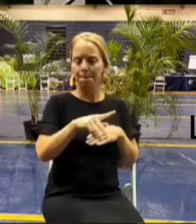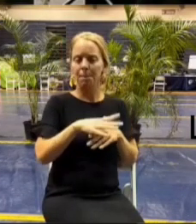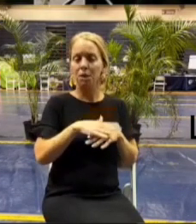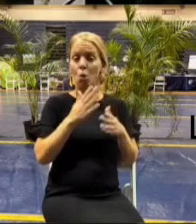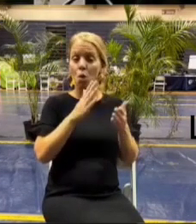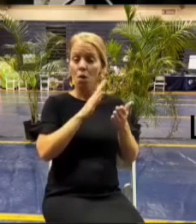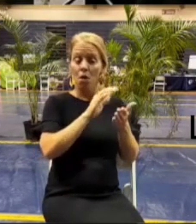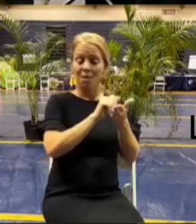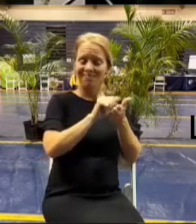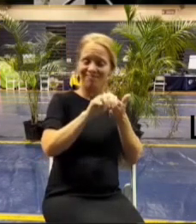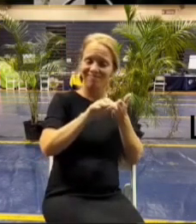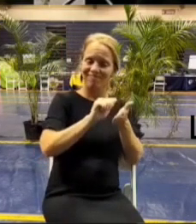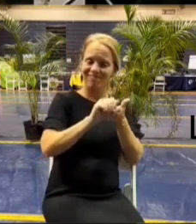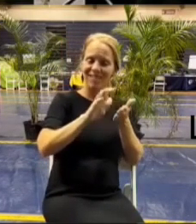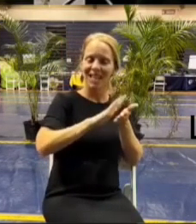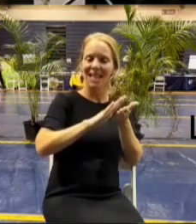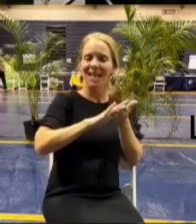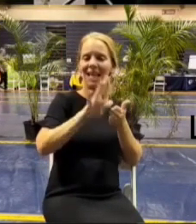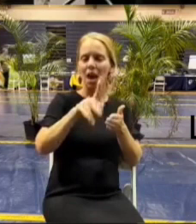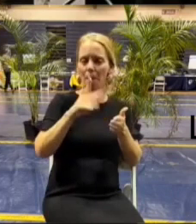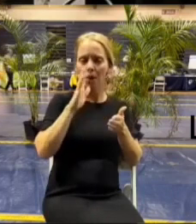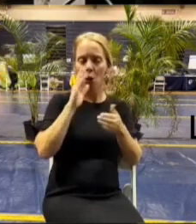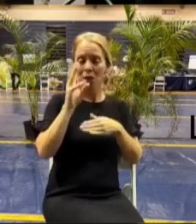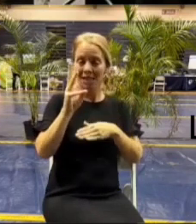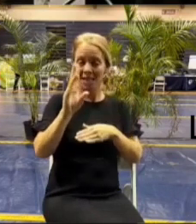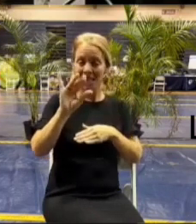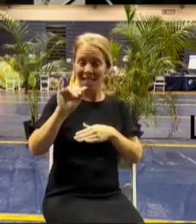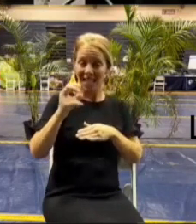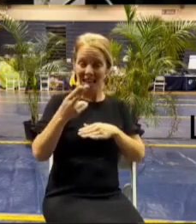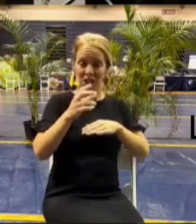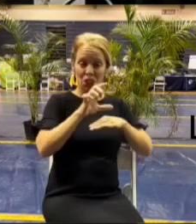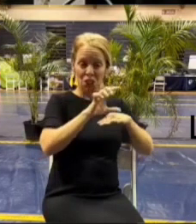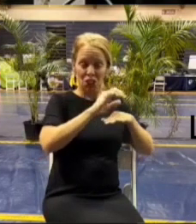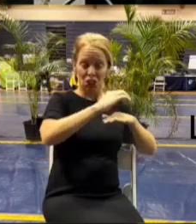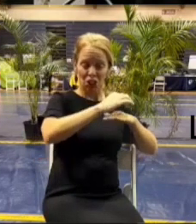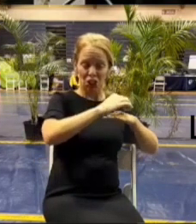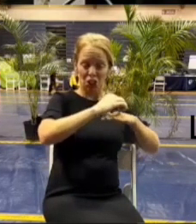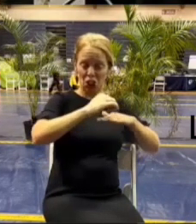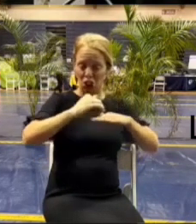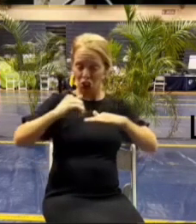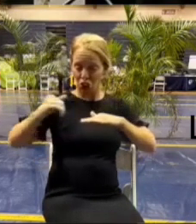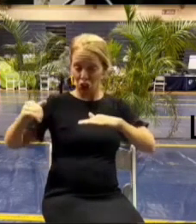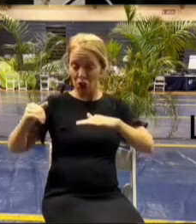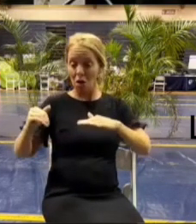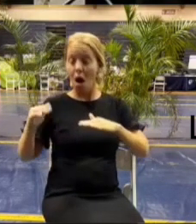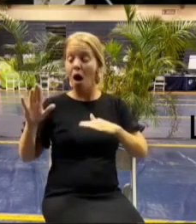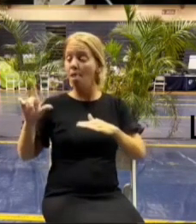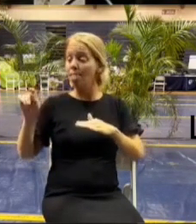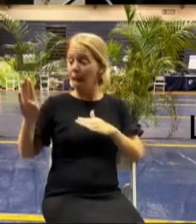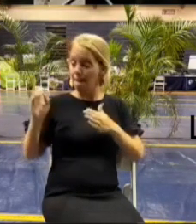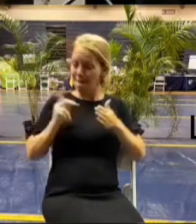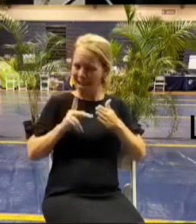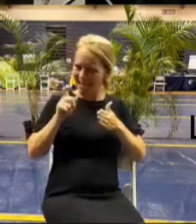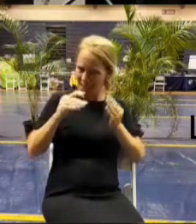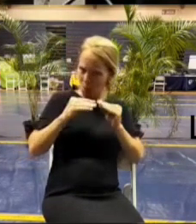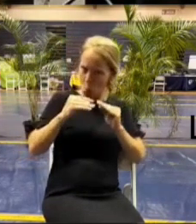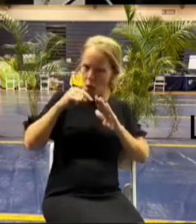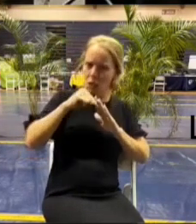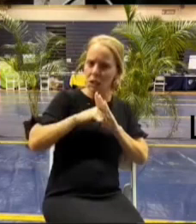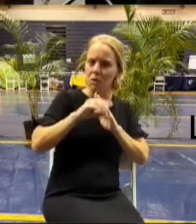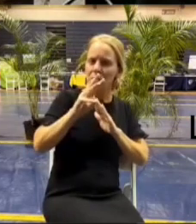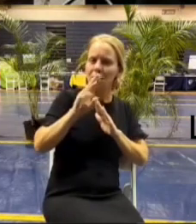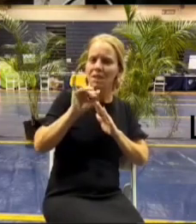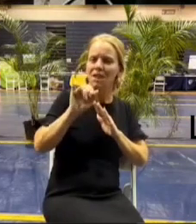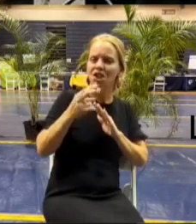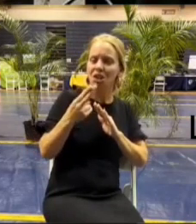is cleaned up and you take off the six inches if it comes back that you have to do another six inches is there a process